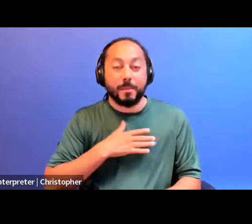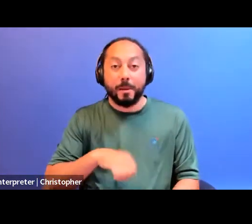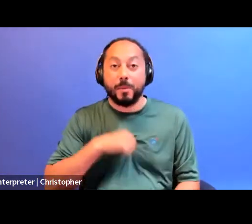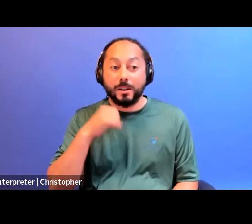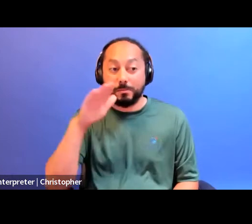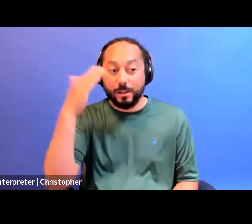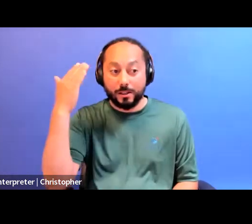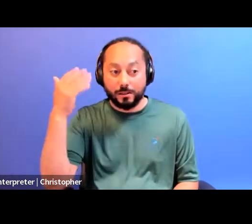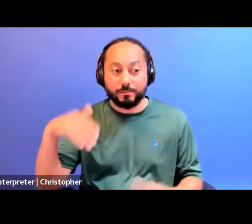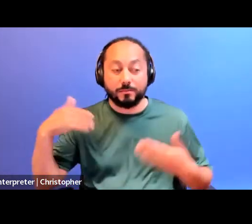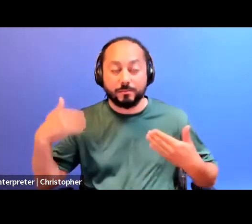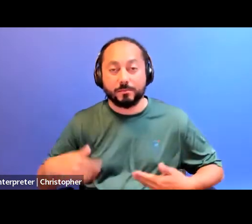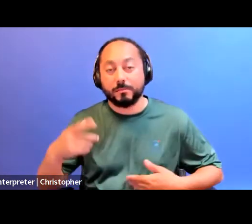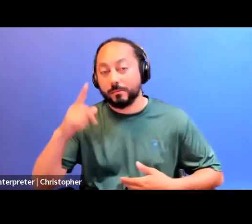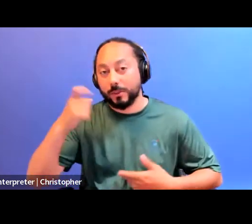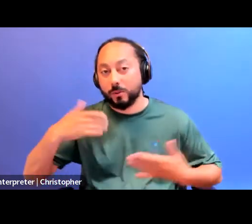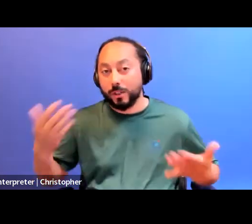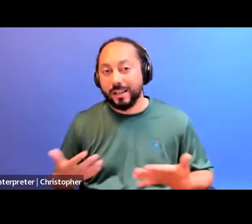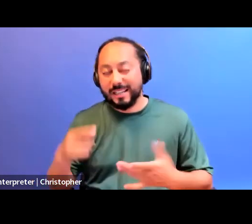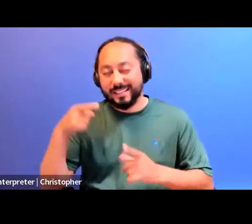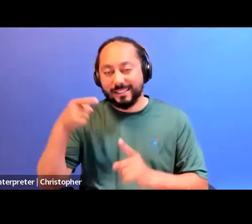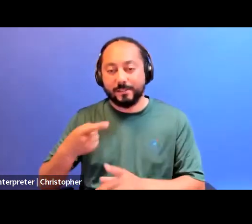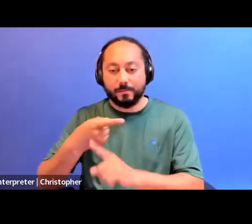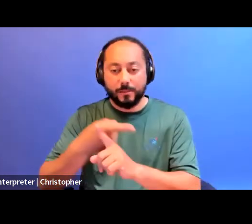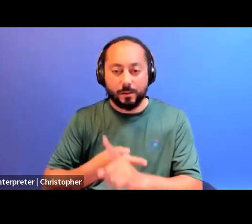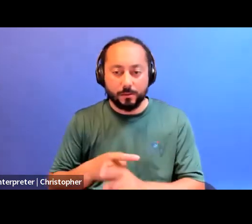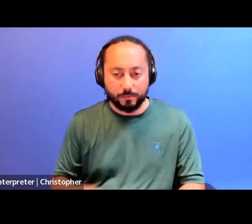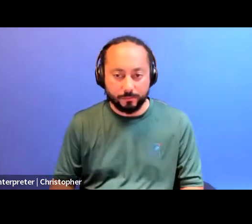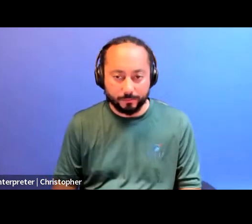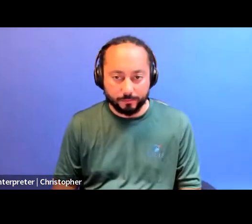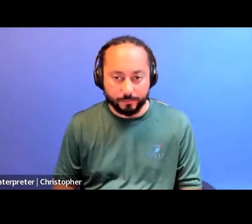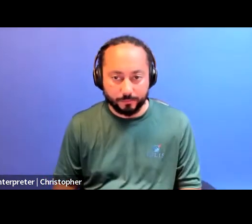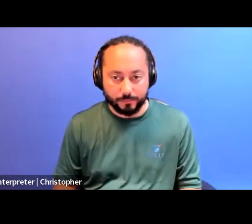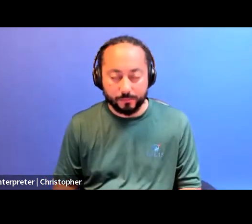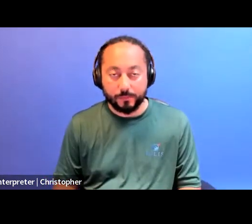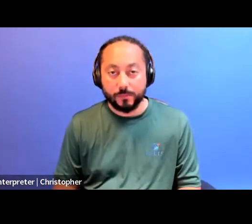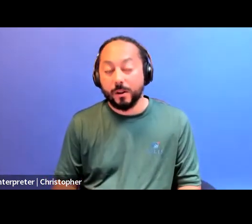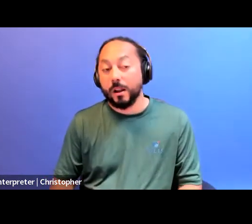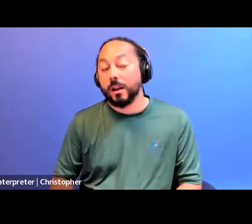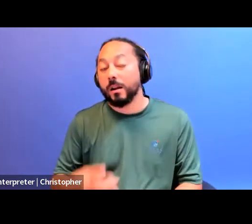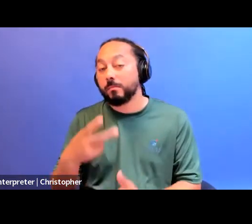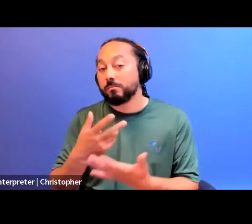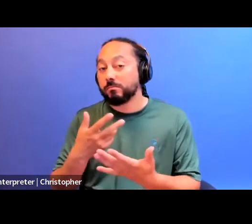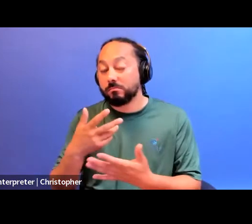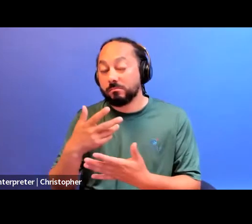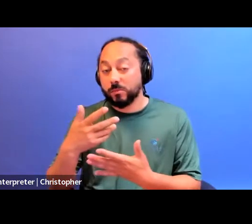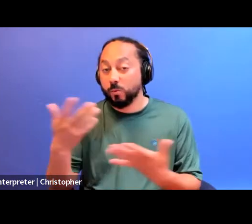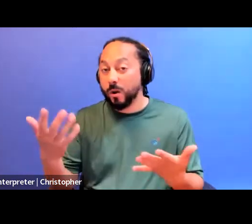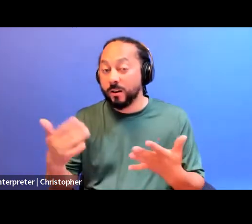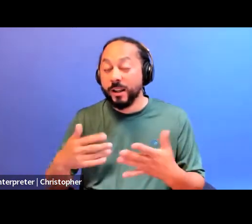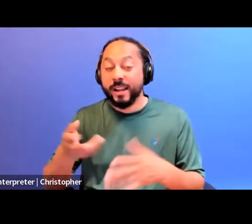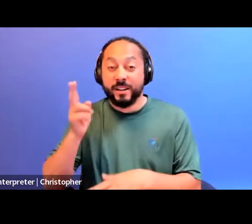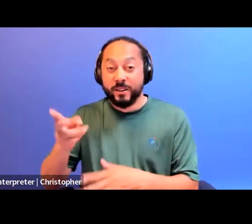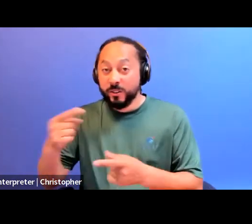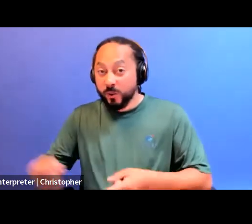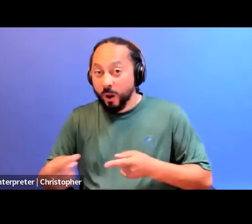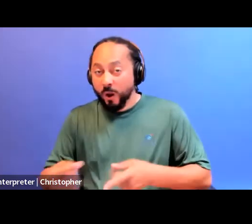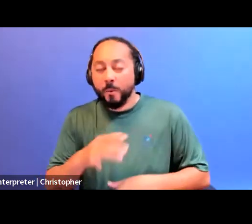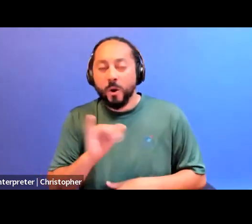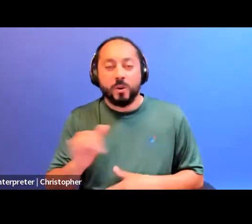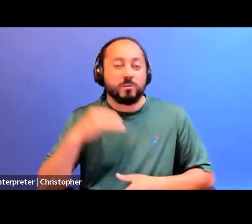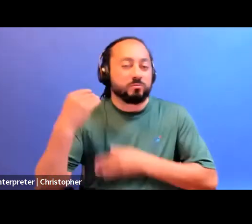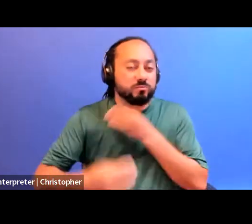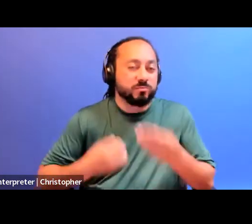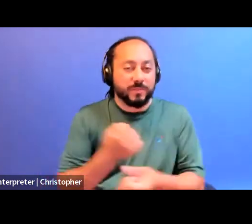we are here in a particular month. And that is both a history of struggle, but also one of revolutionary love and